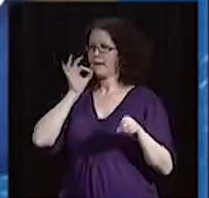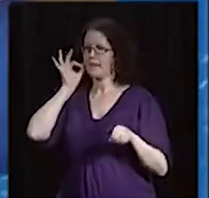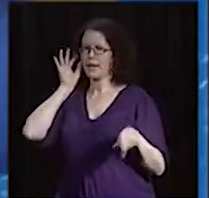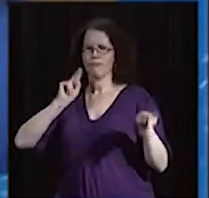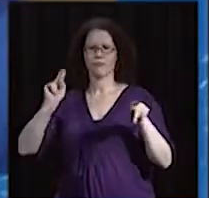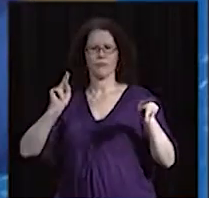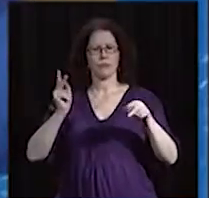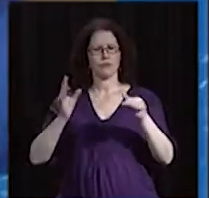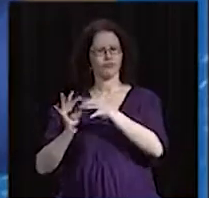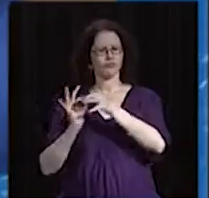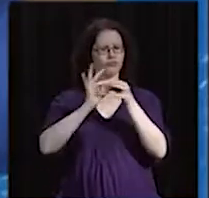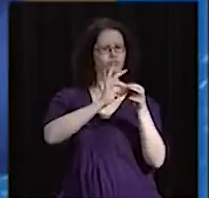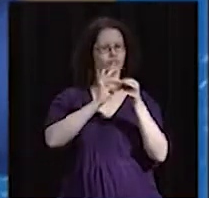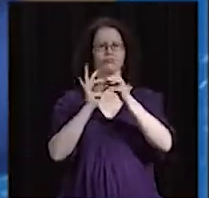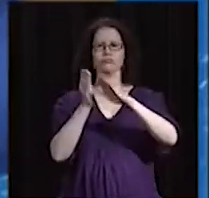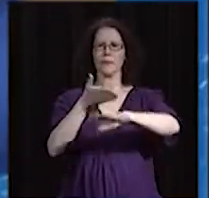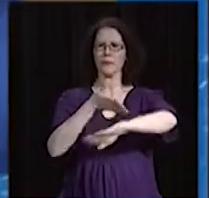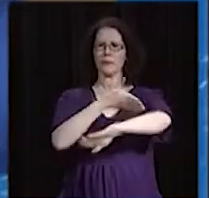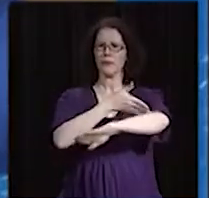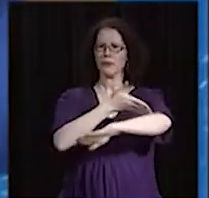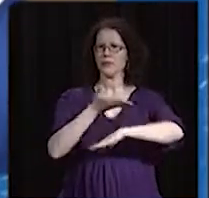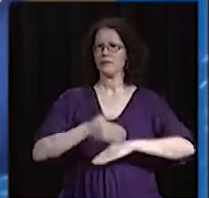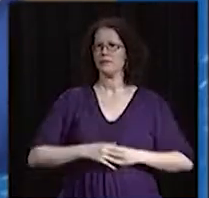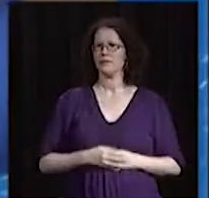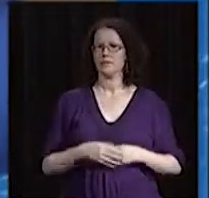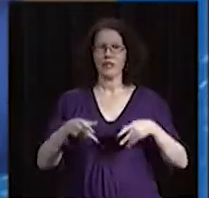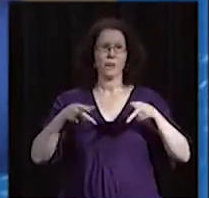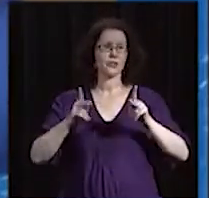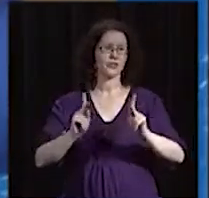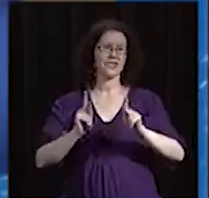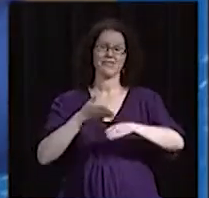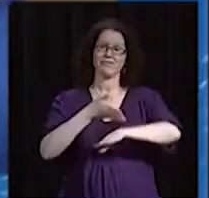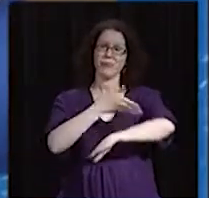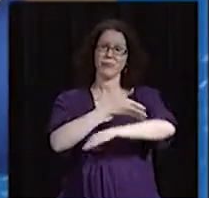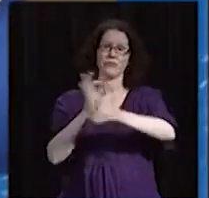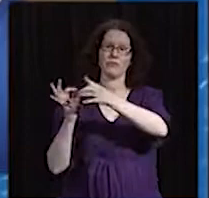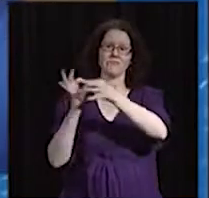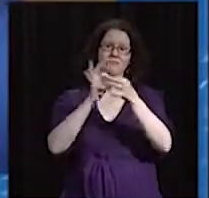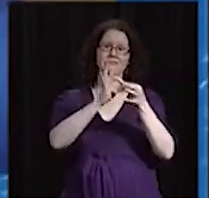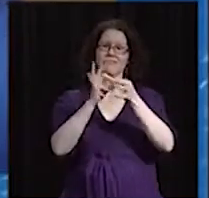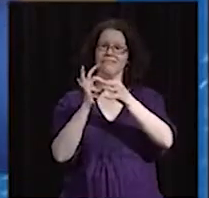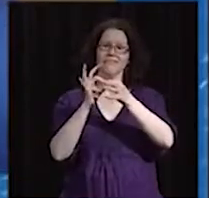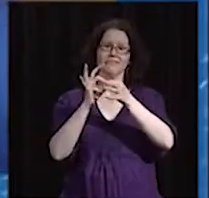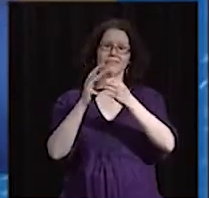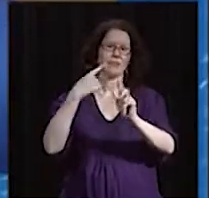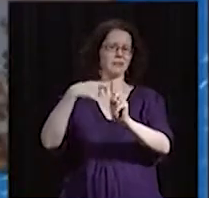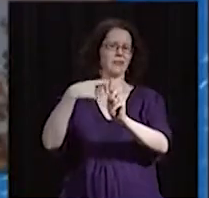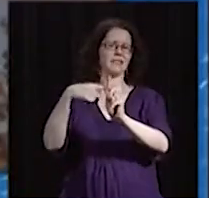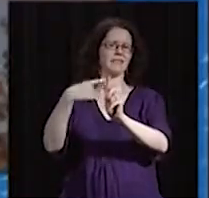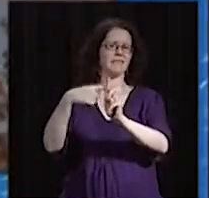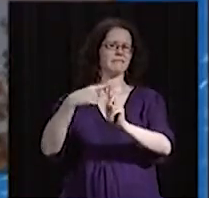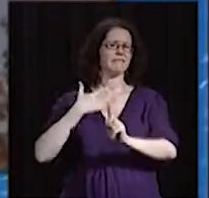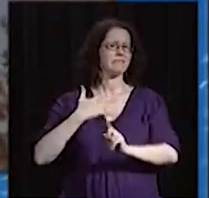-Aboriginal people. And any time you have an opportunity to do something like that, only good things can happen.